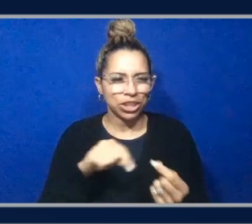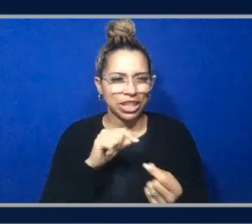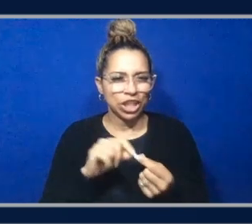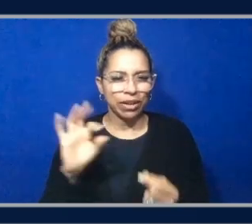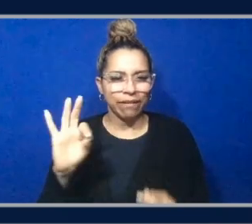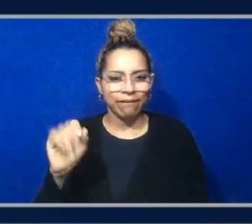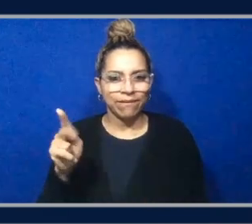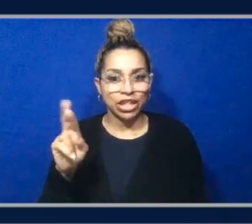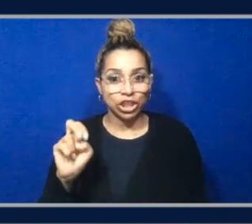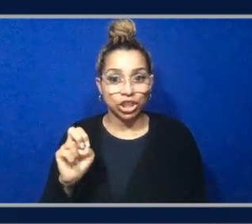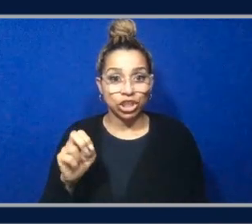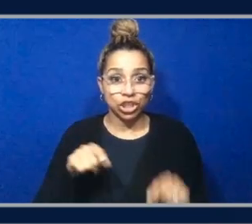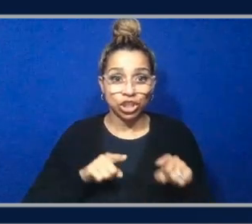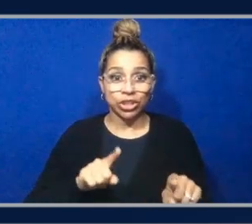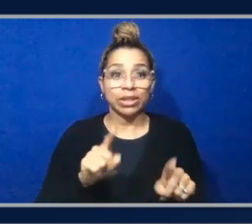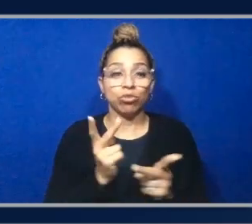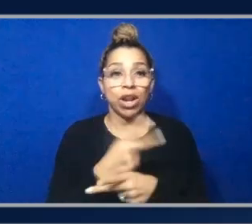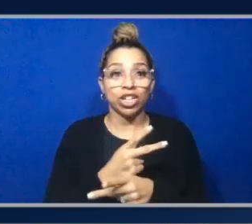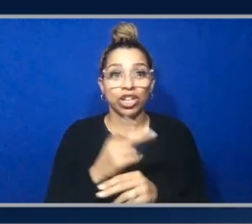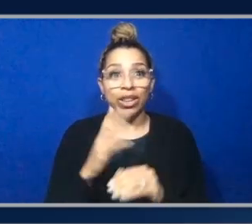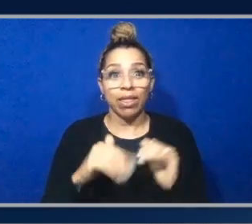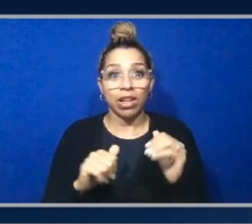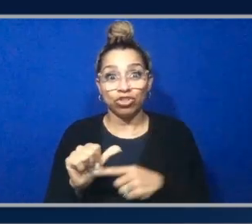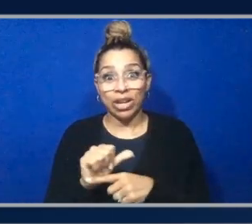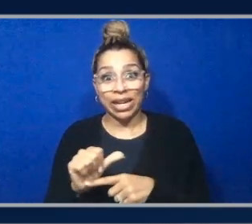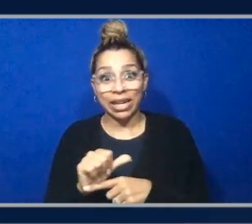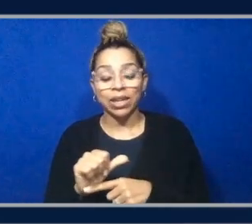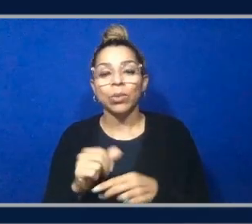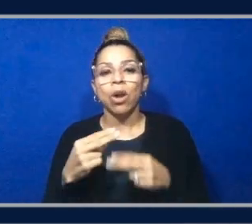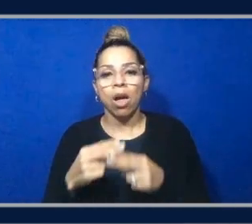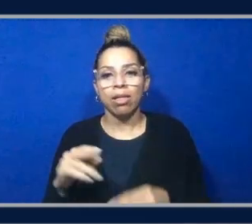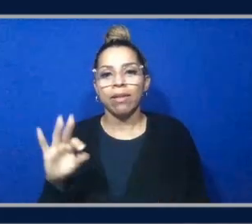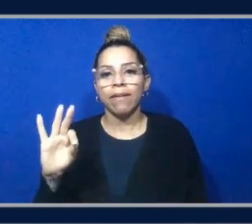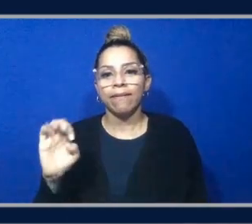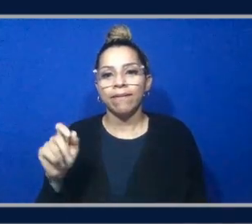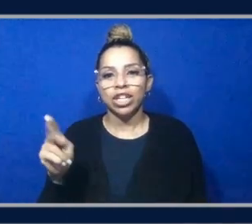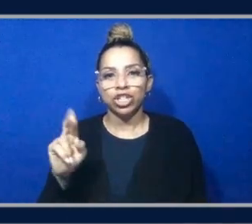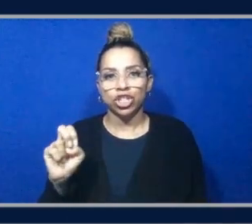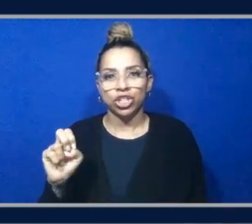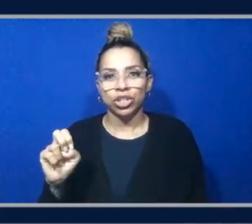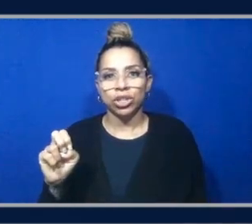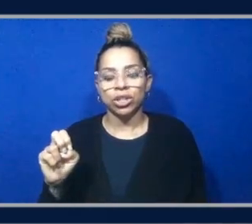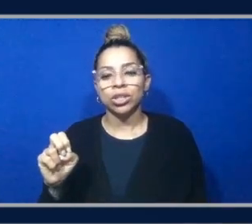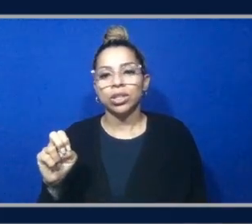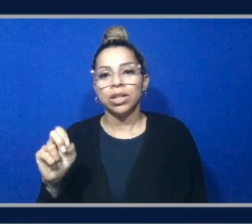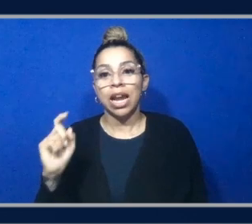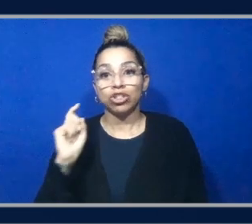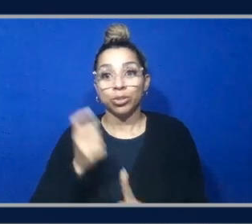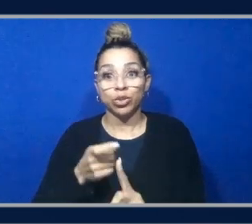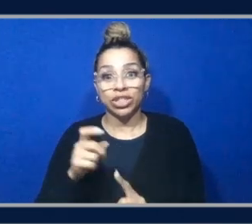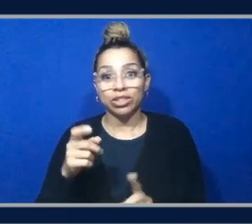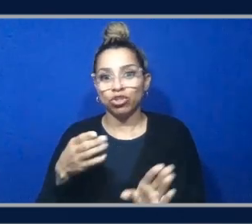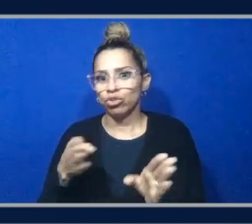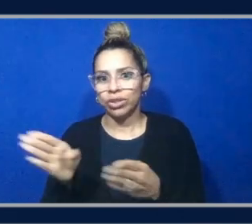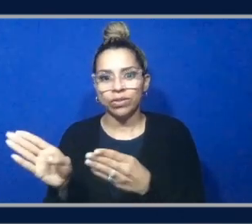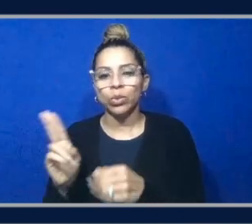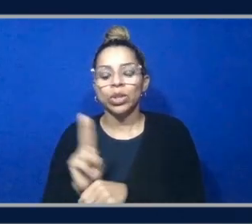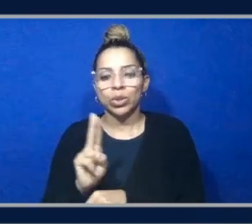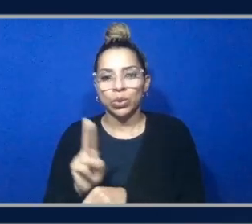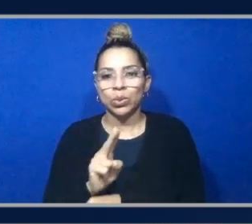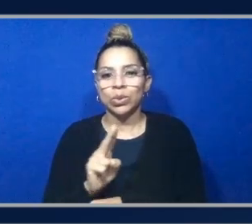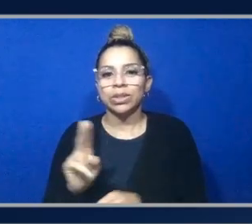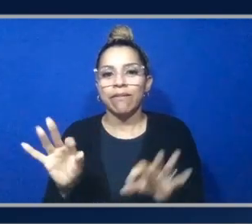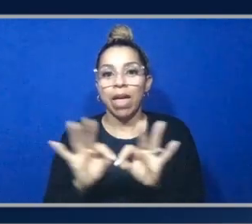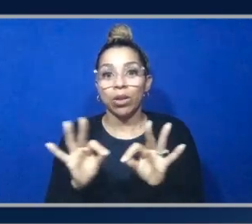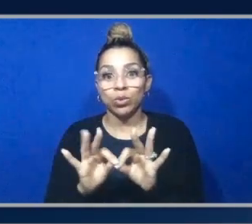what it did during training, we call that feature attribution drift. And we use Shapley values to measure the attribution for different